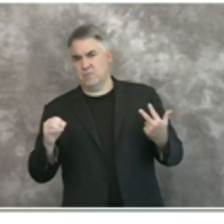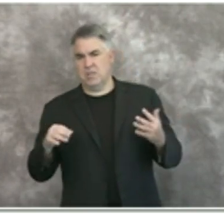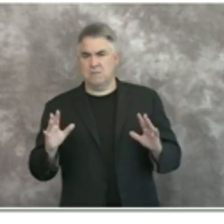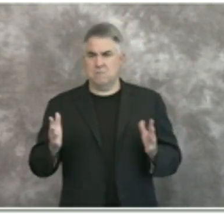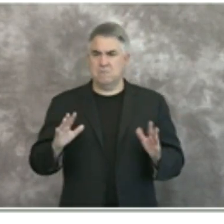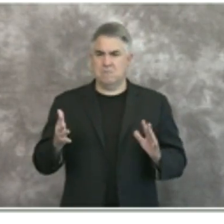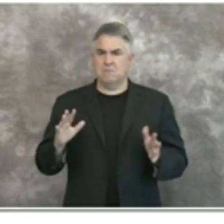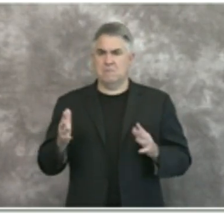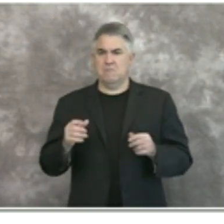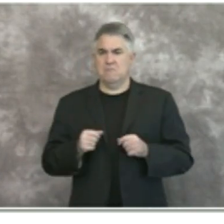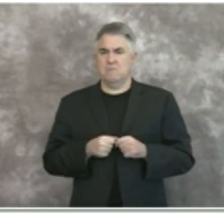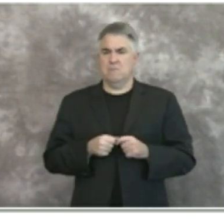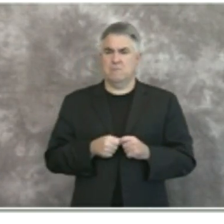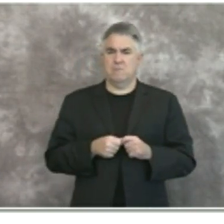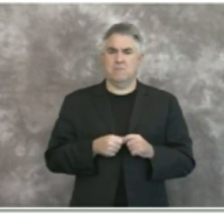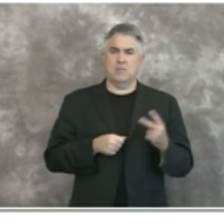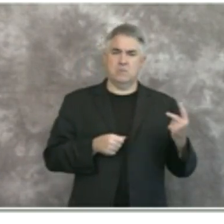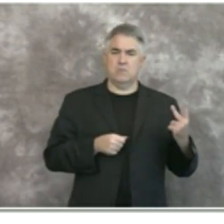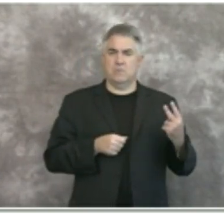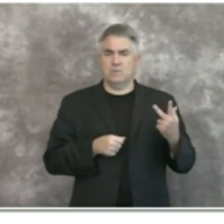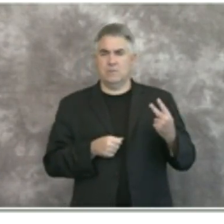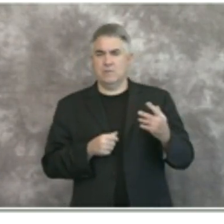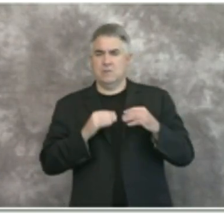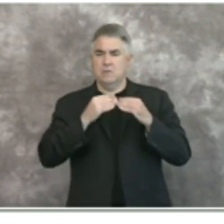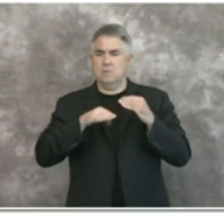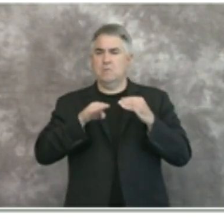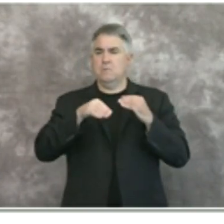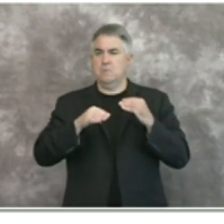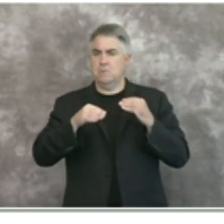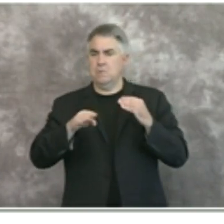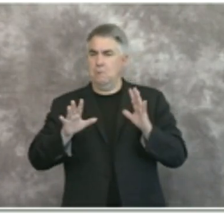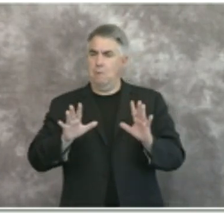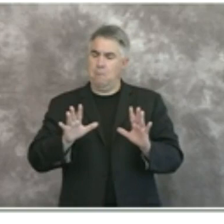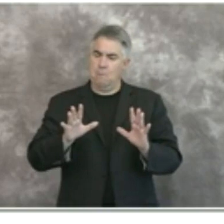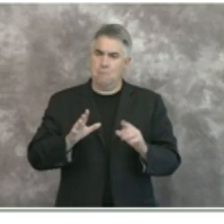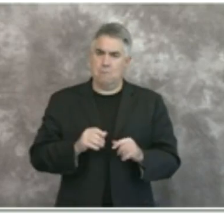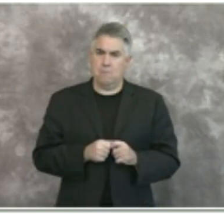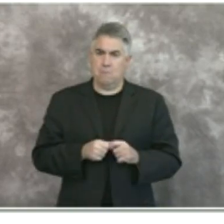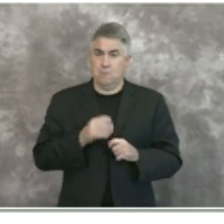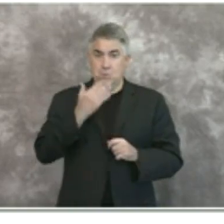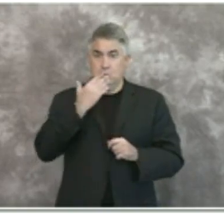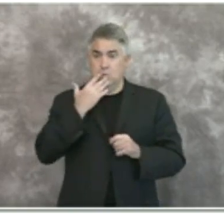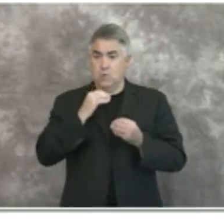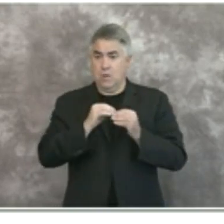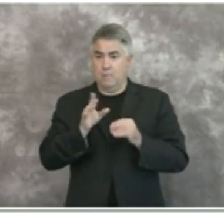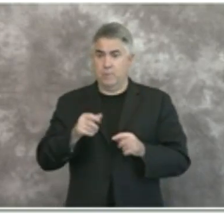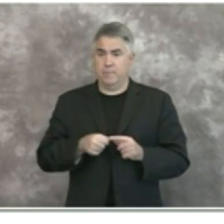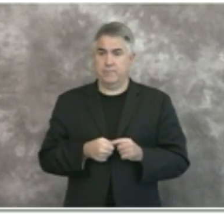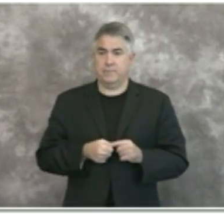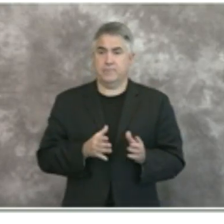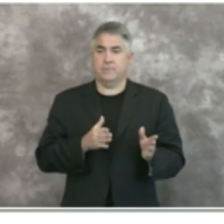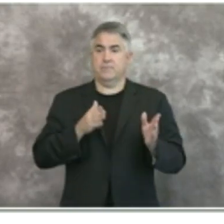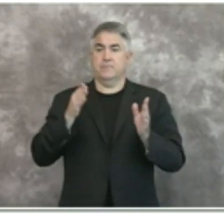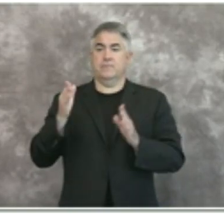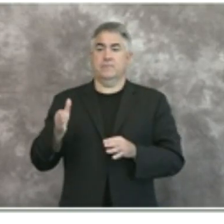again this remains flat um which is uh is is encouraging uh next we'll look at our hospital daily census in san diego county